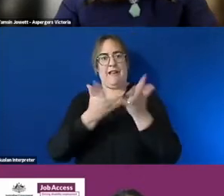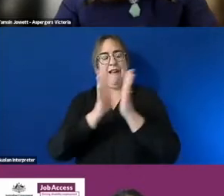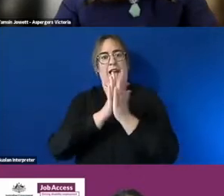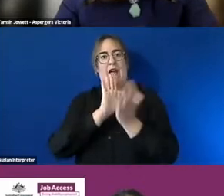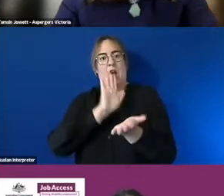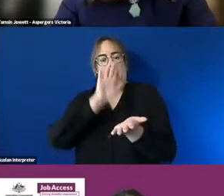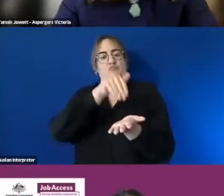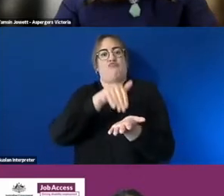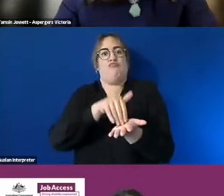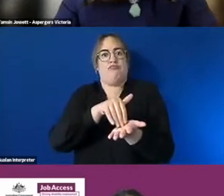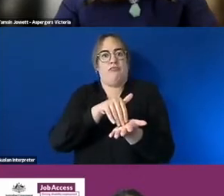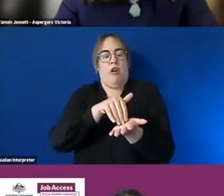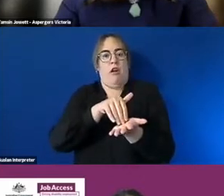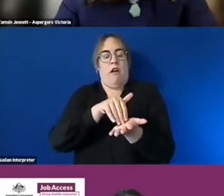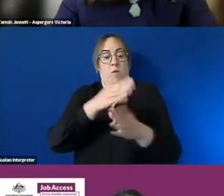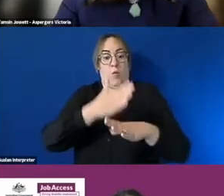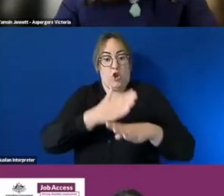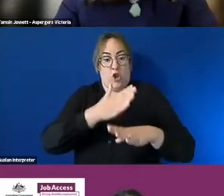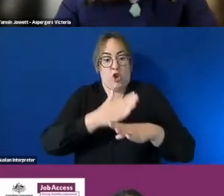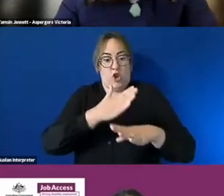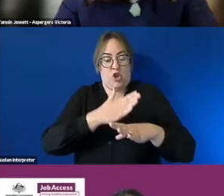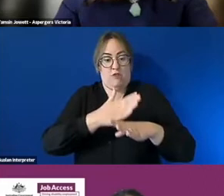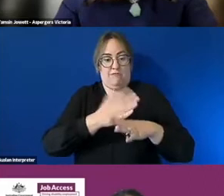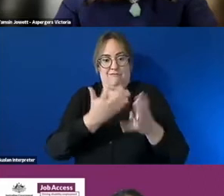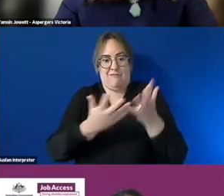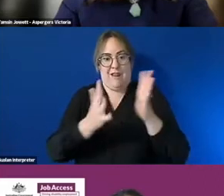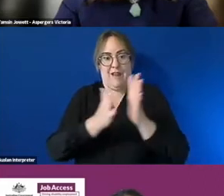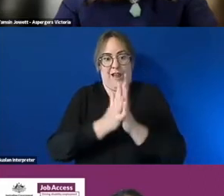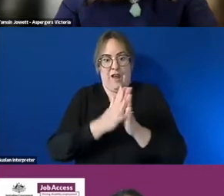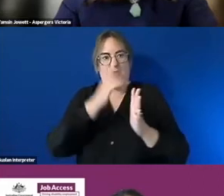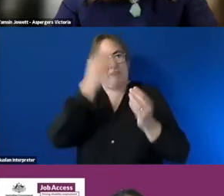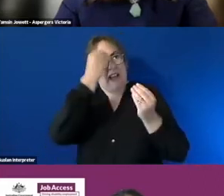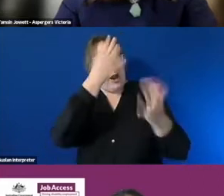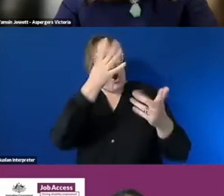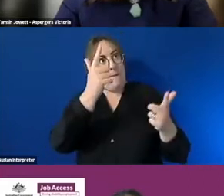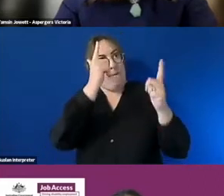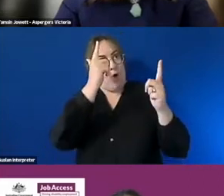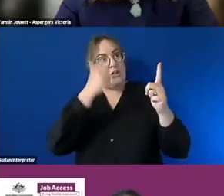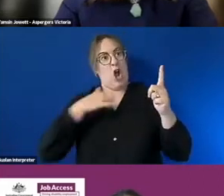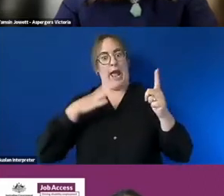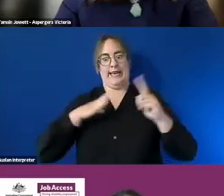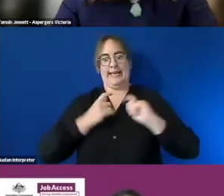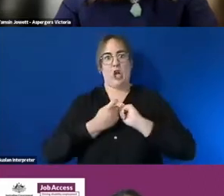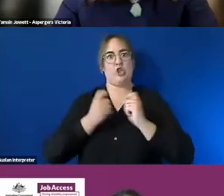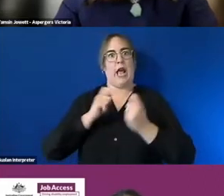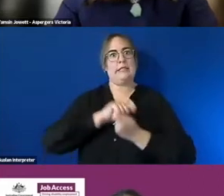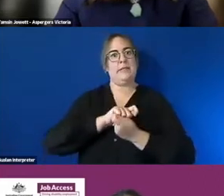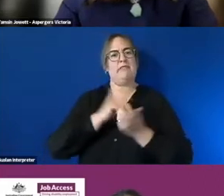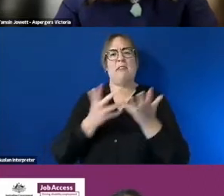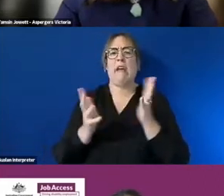reasonable adjustments with employers at which point do you approach these conversations that's a really interesting question um